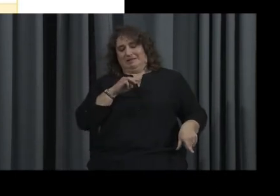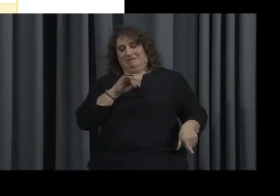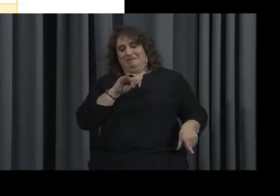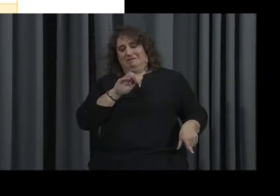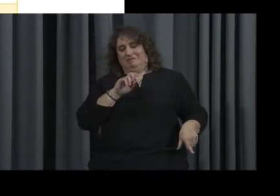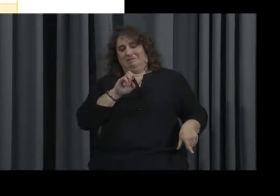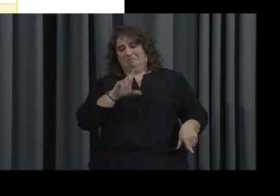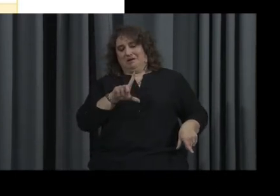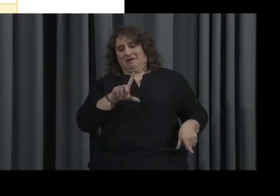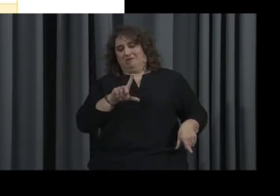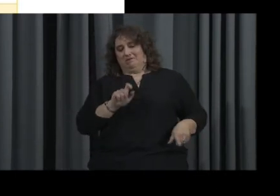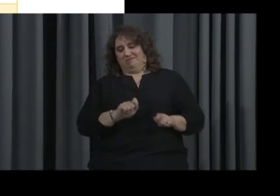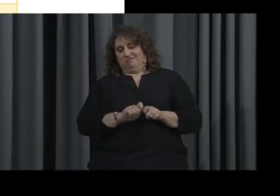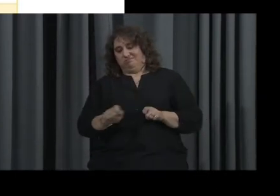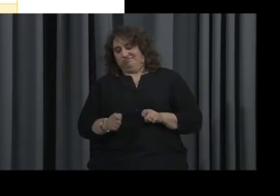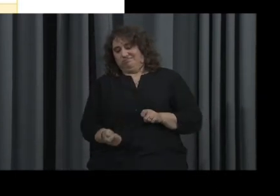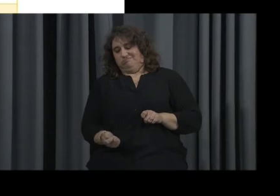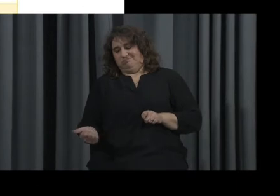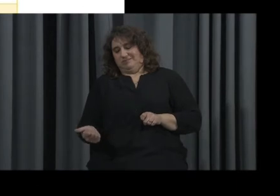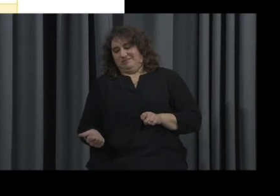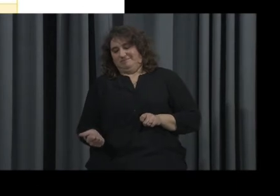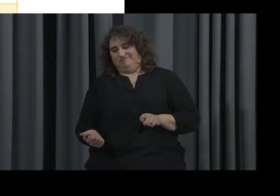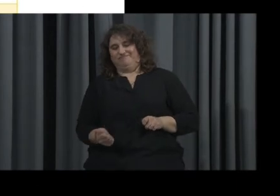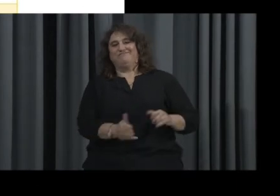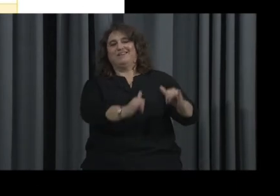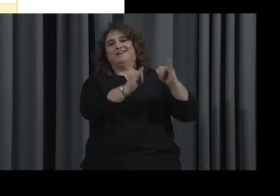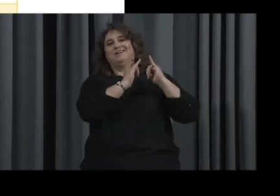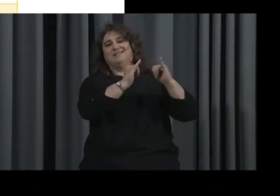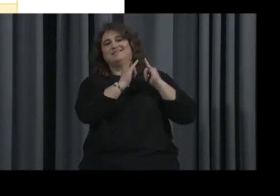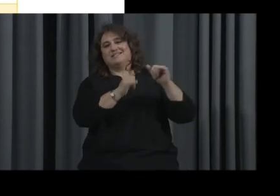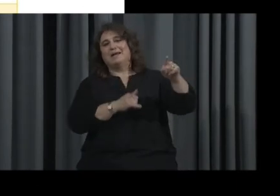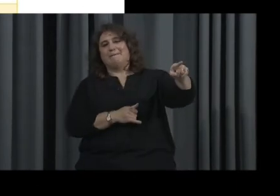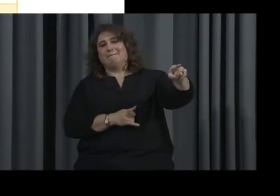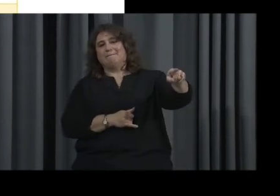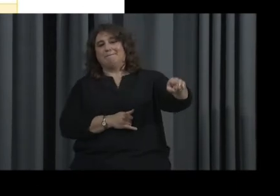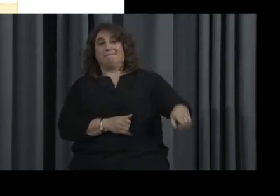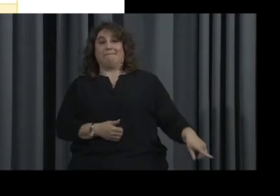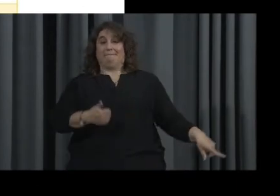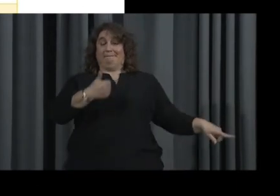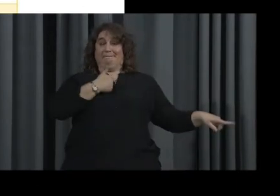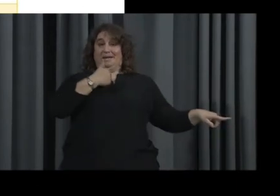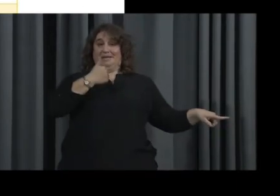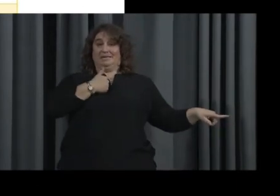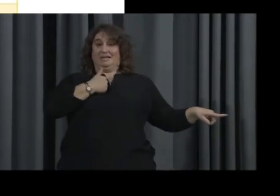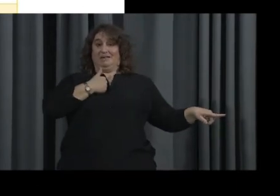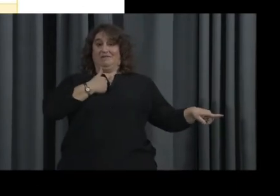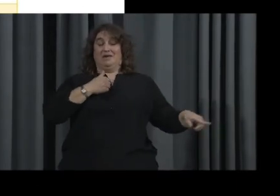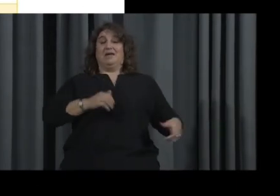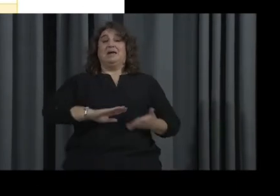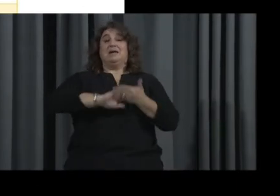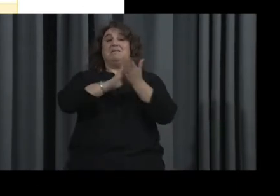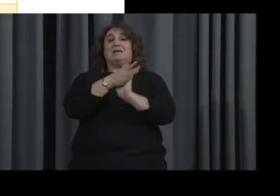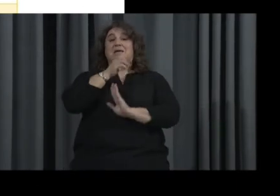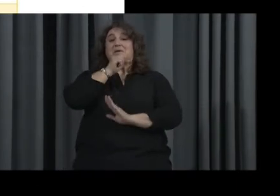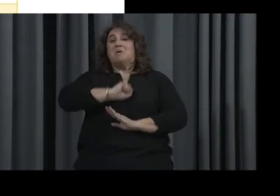Yep. Okay. The first thing I have on my list is one of the pros of going older is wisdom.